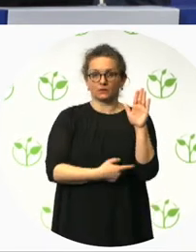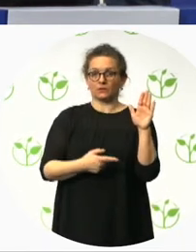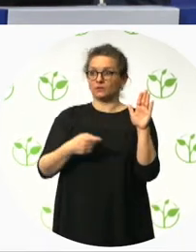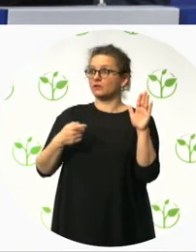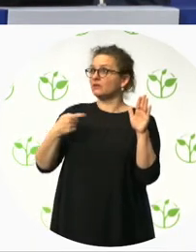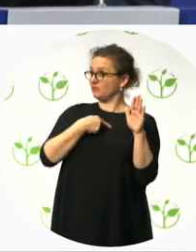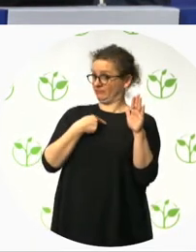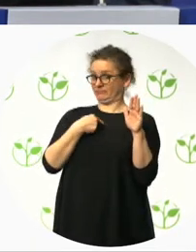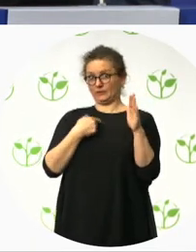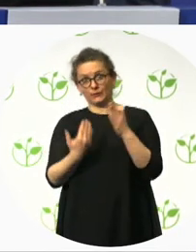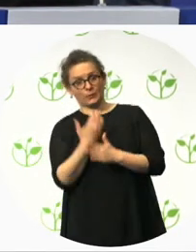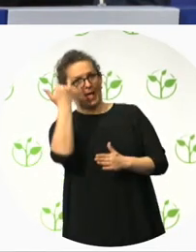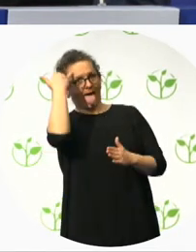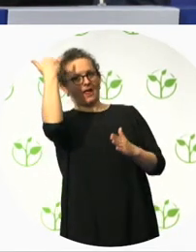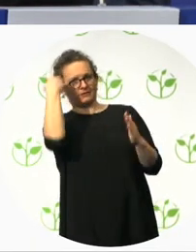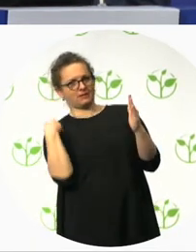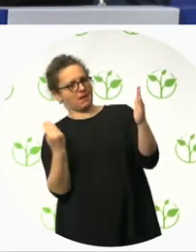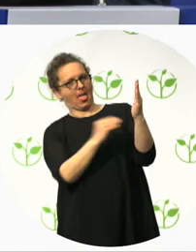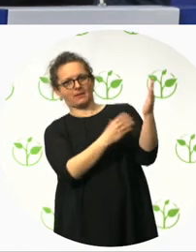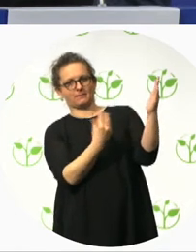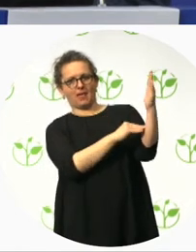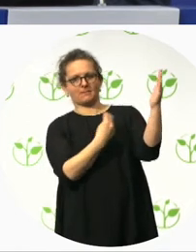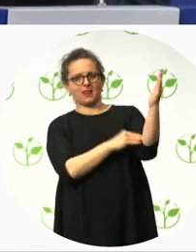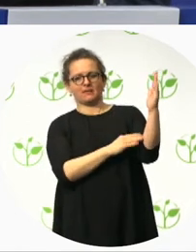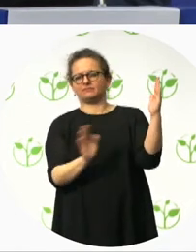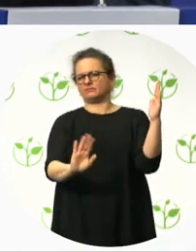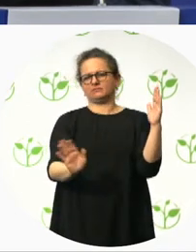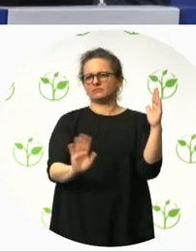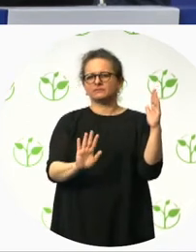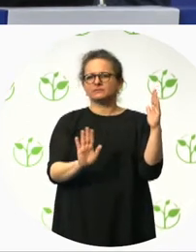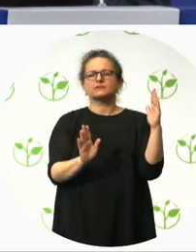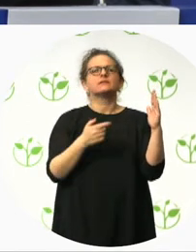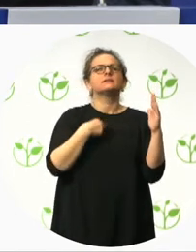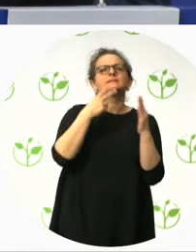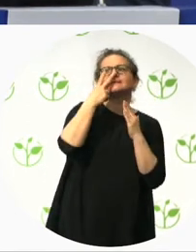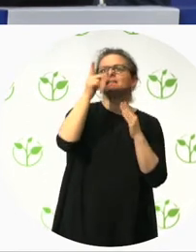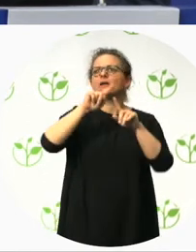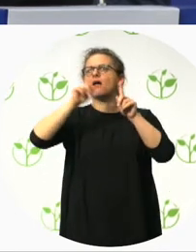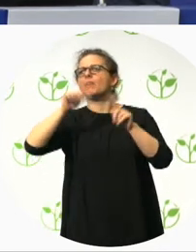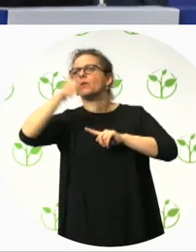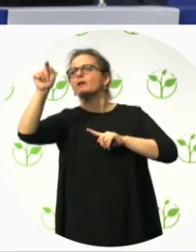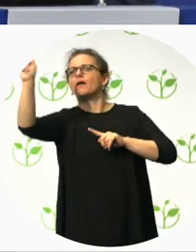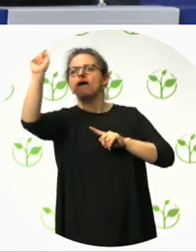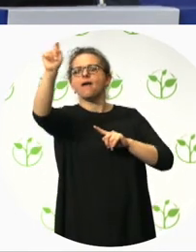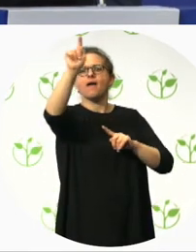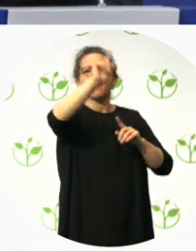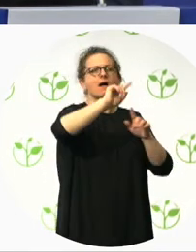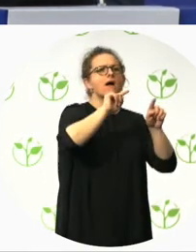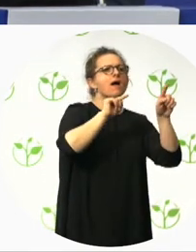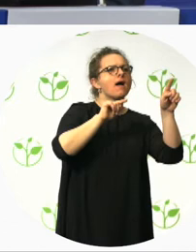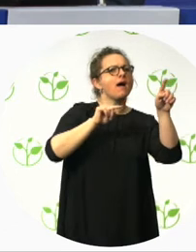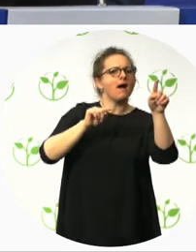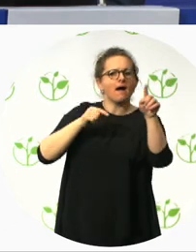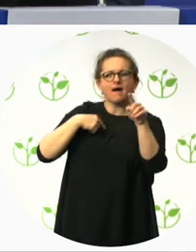best of existing good practice that, that was out there in the world. Uh, and in the UK for us. Uh, distill that in one